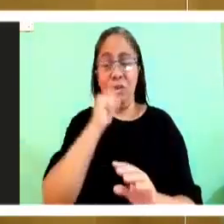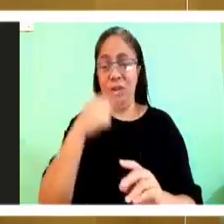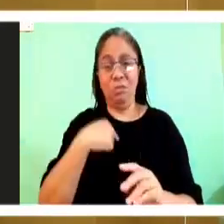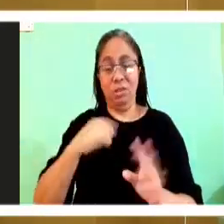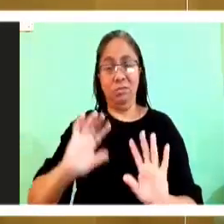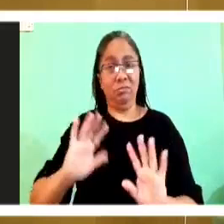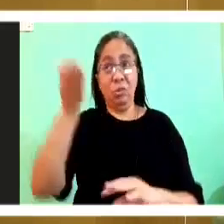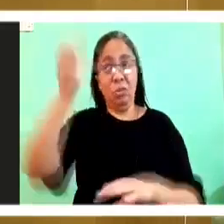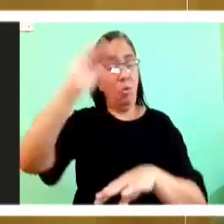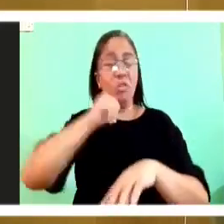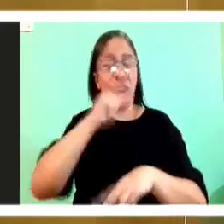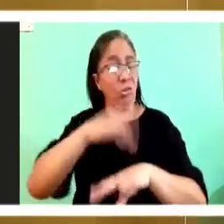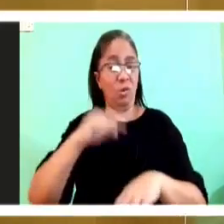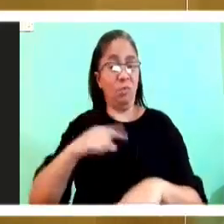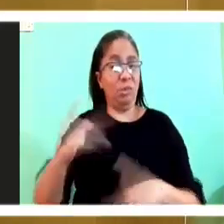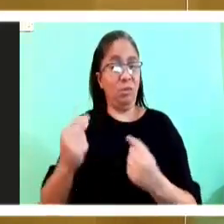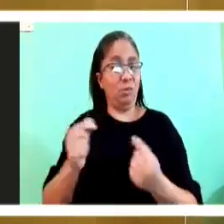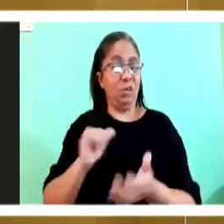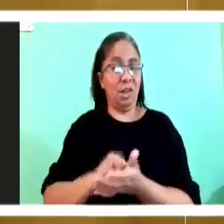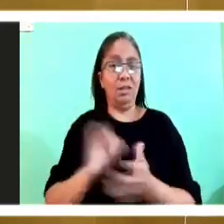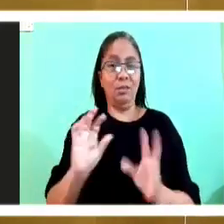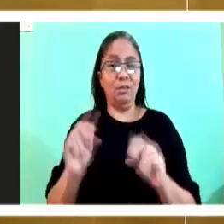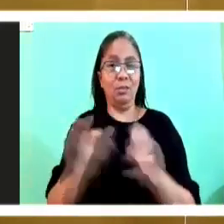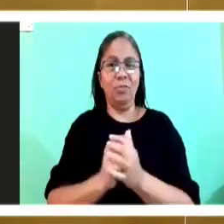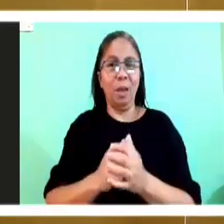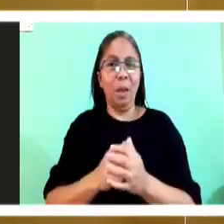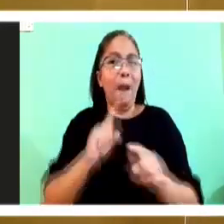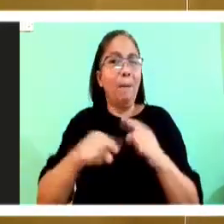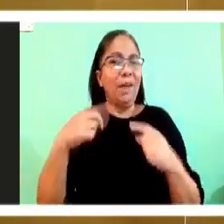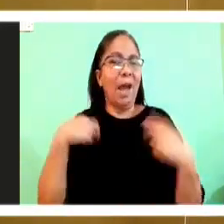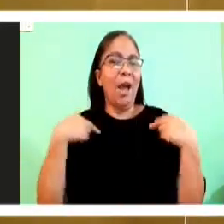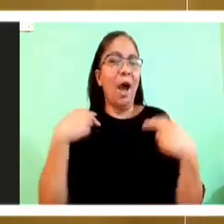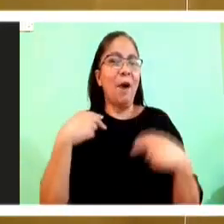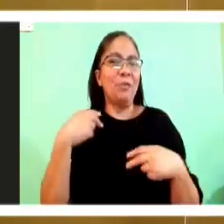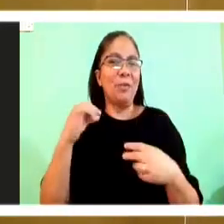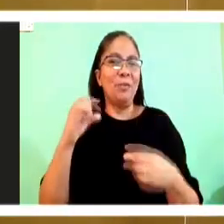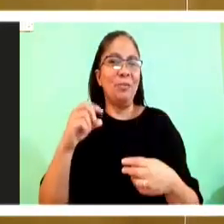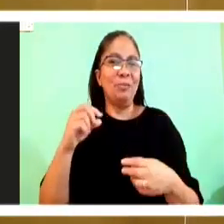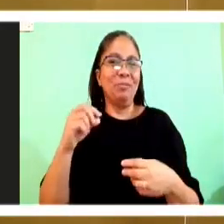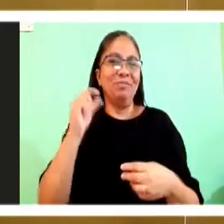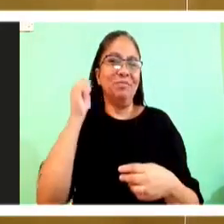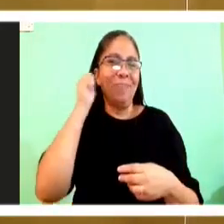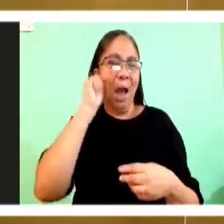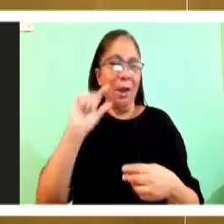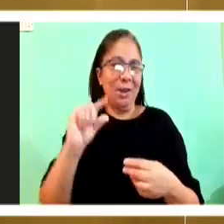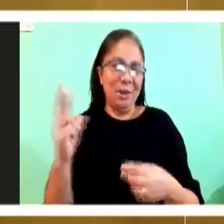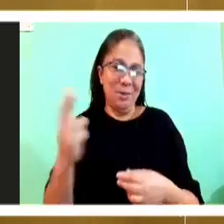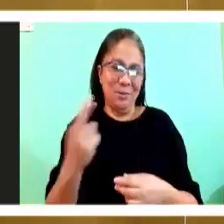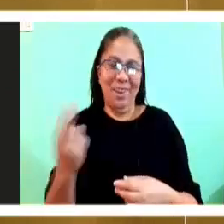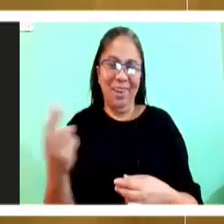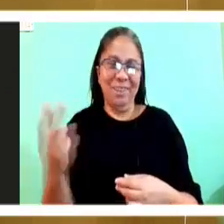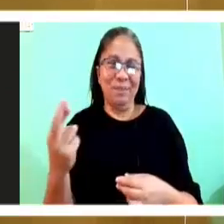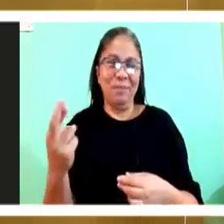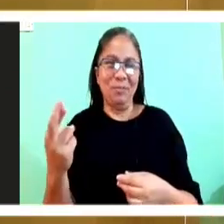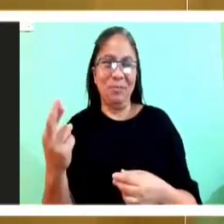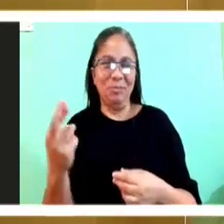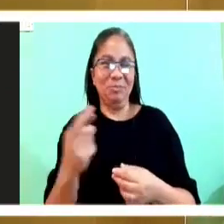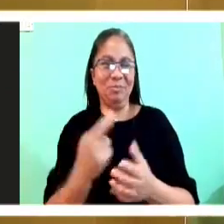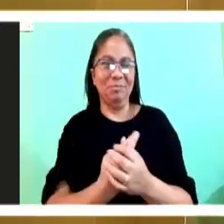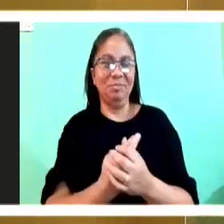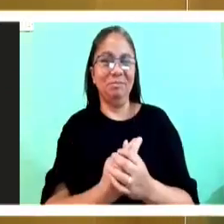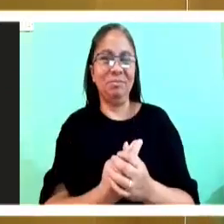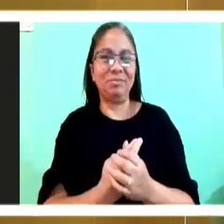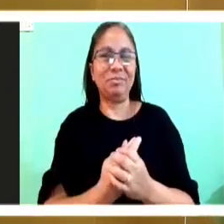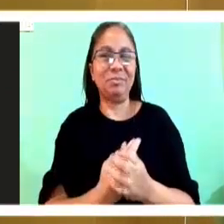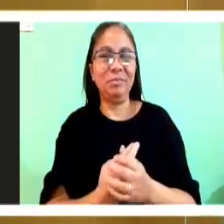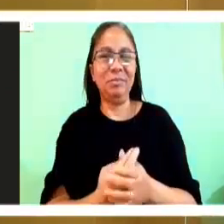And then of course I had a girlfriend, that was a little complication I suppose. And not being able to have my children and getting